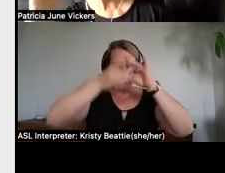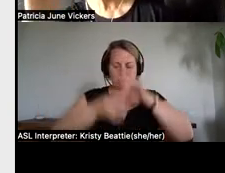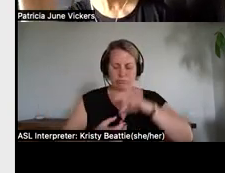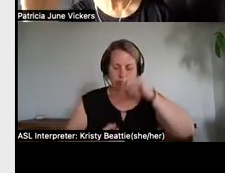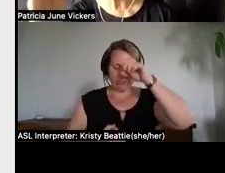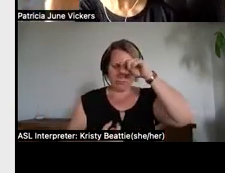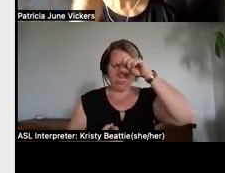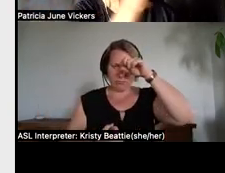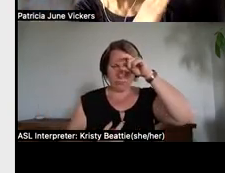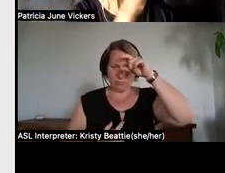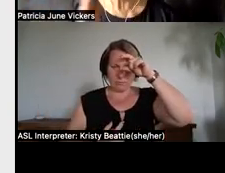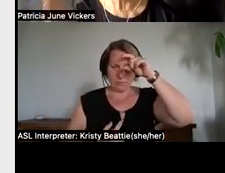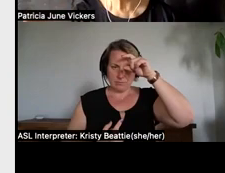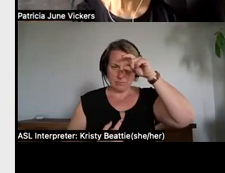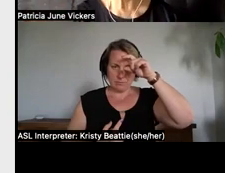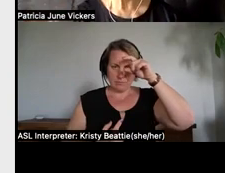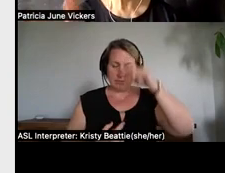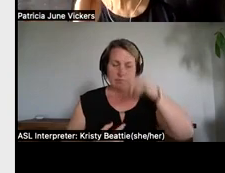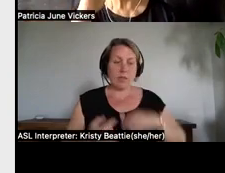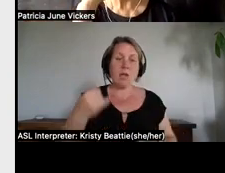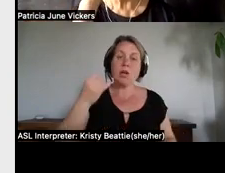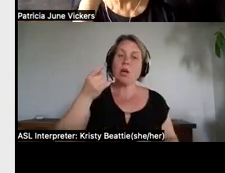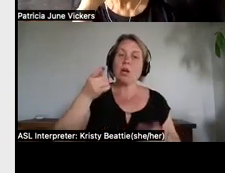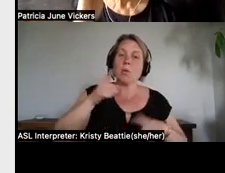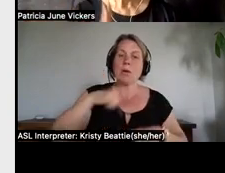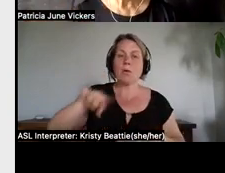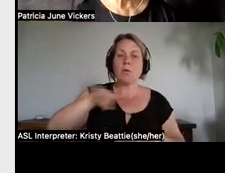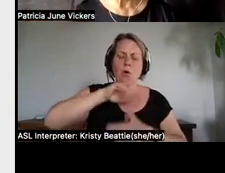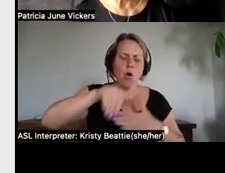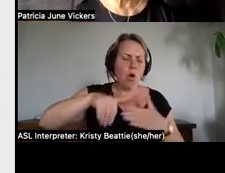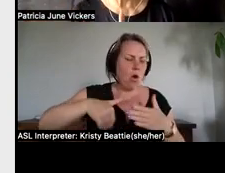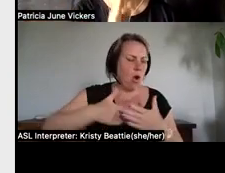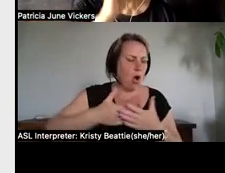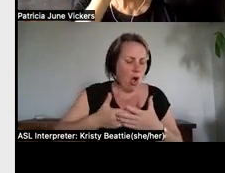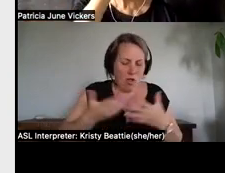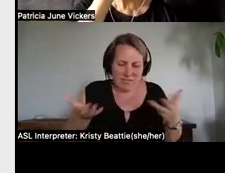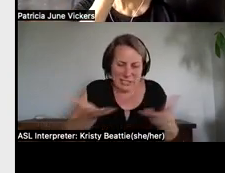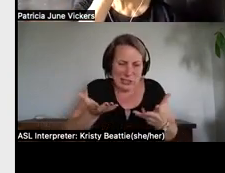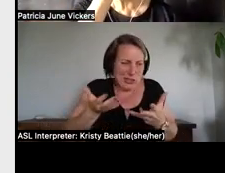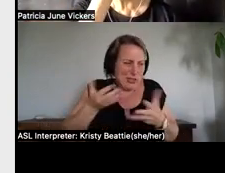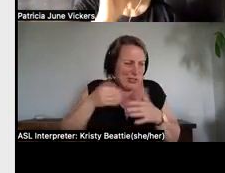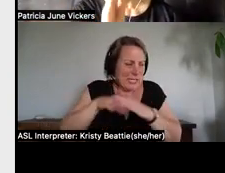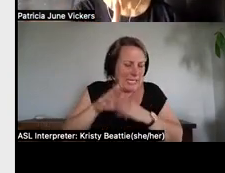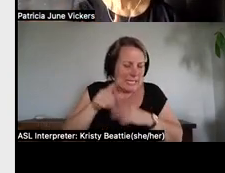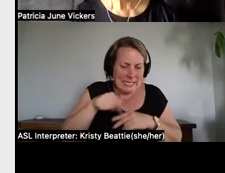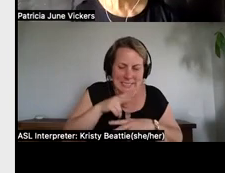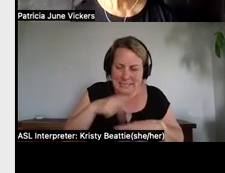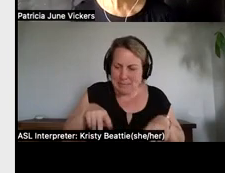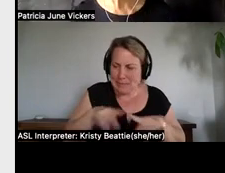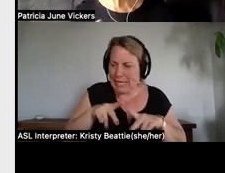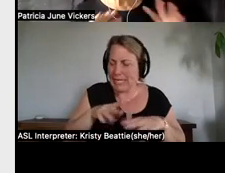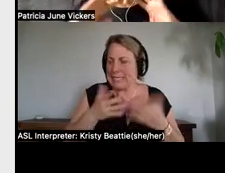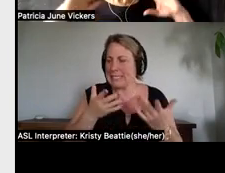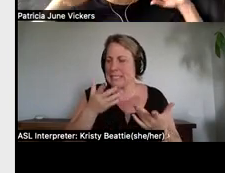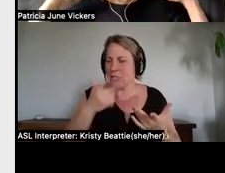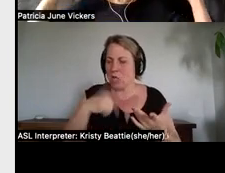we're all in this place where we are thinking from our mind in